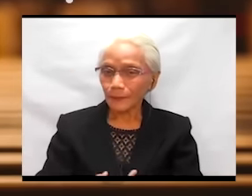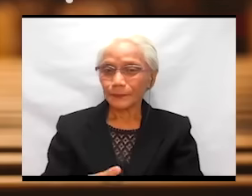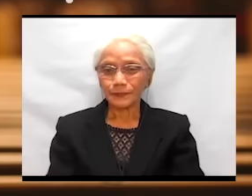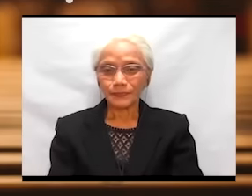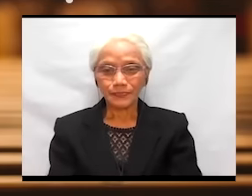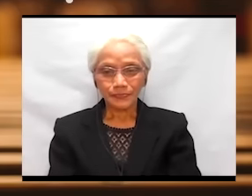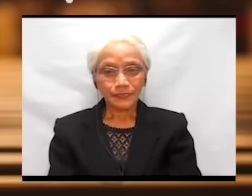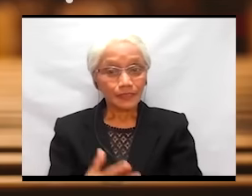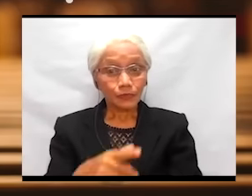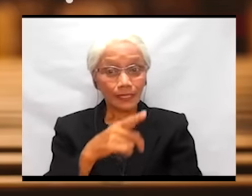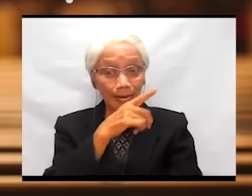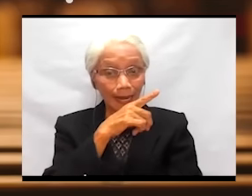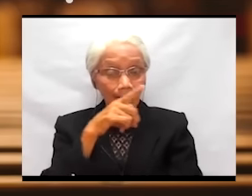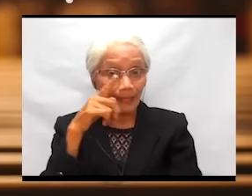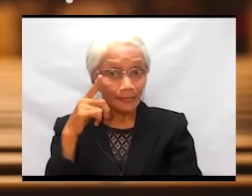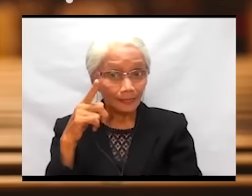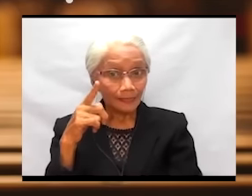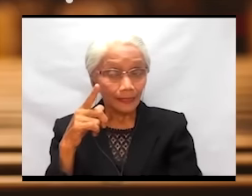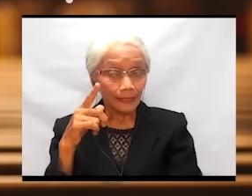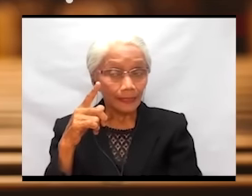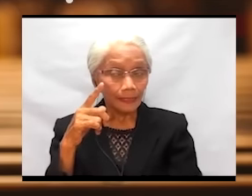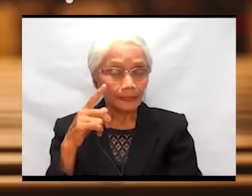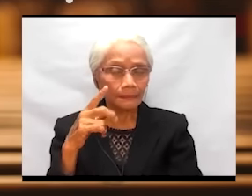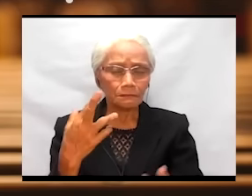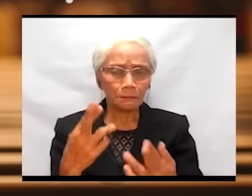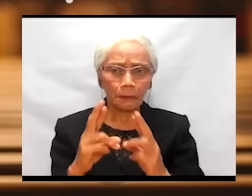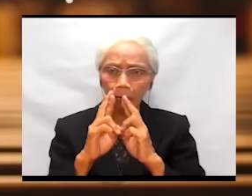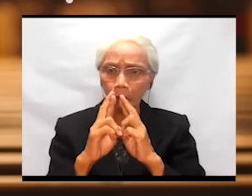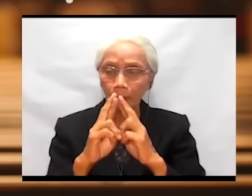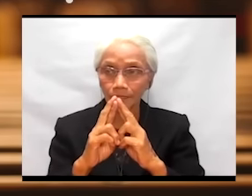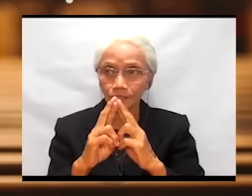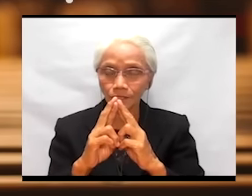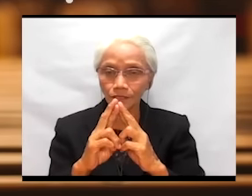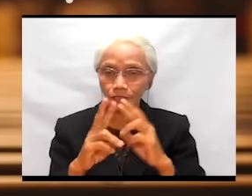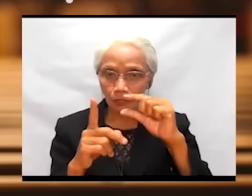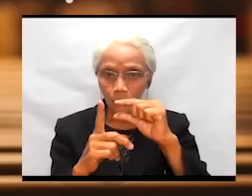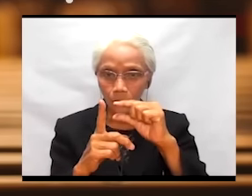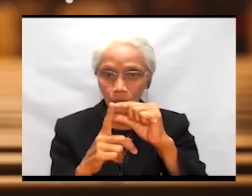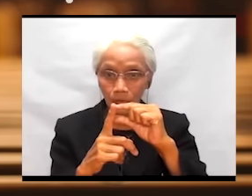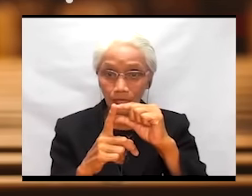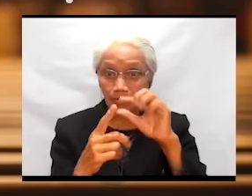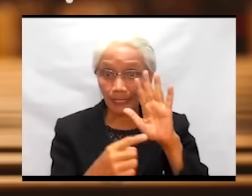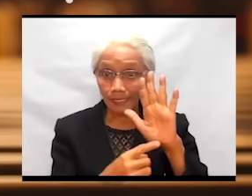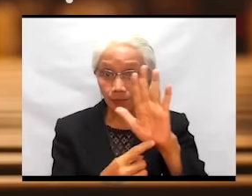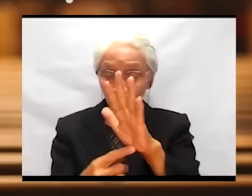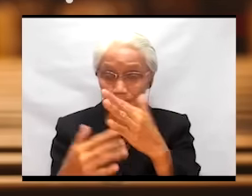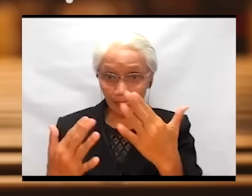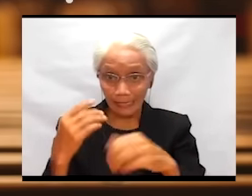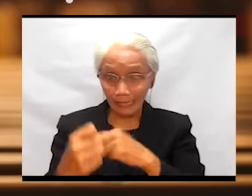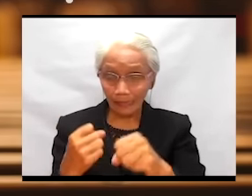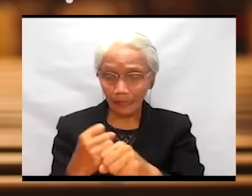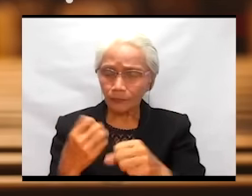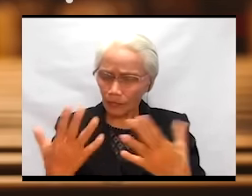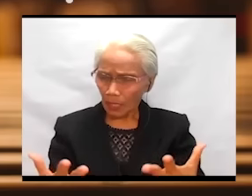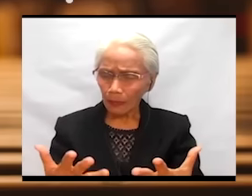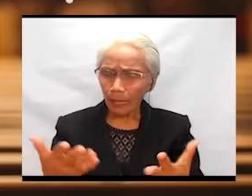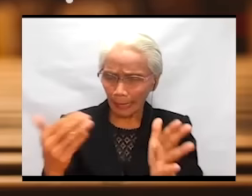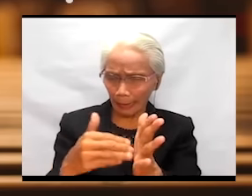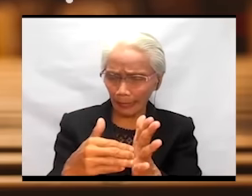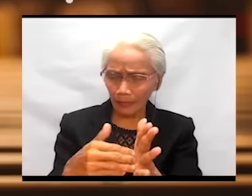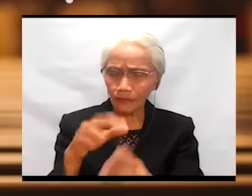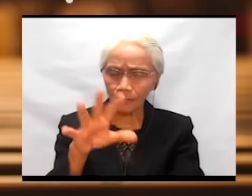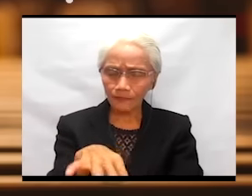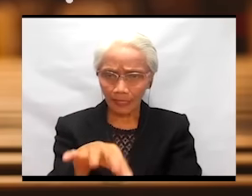Lenten recollection of The Word Exposed for this year. And we thank, once again,